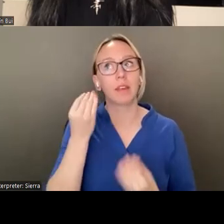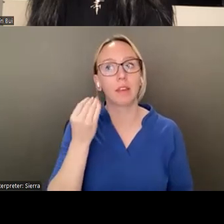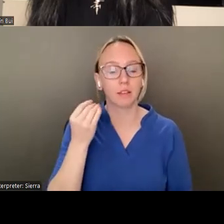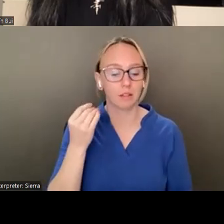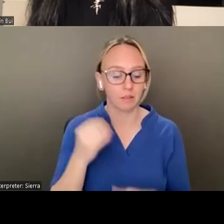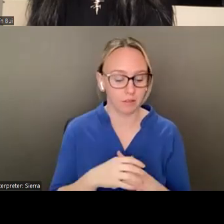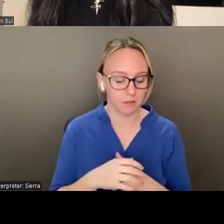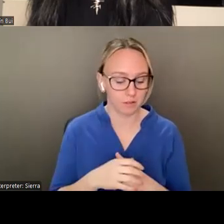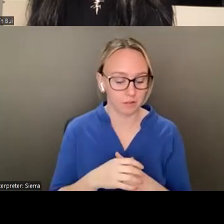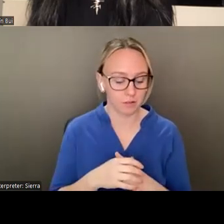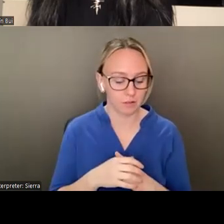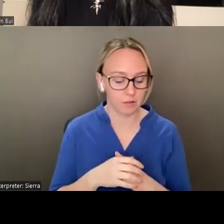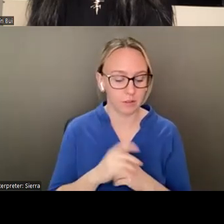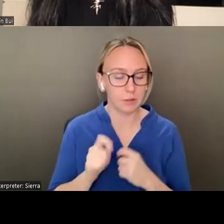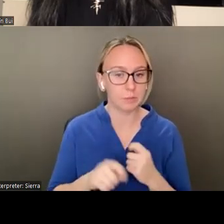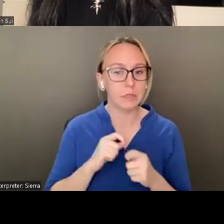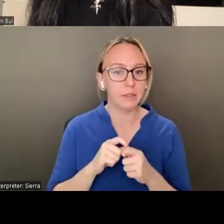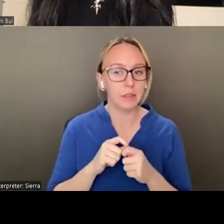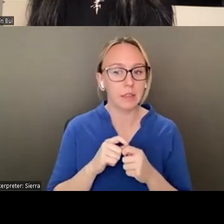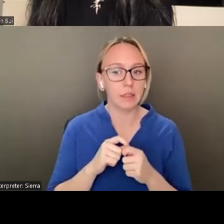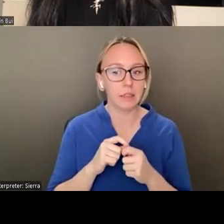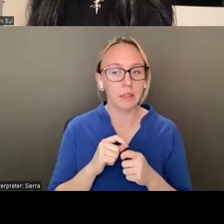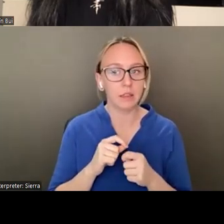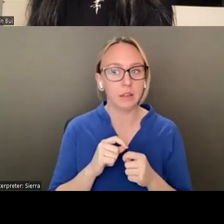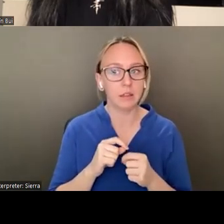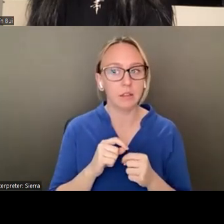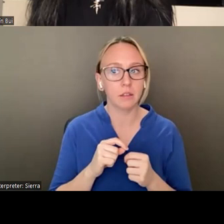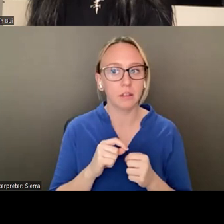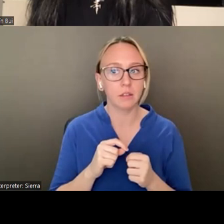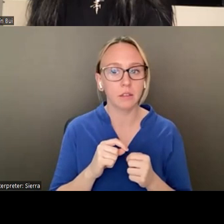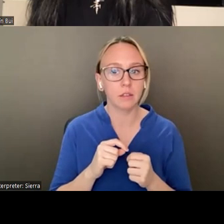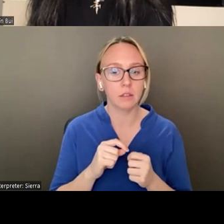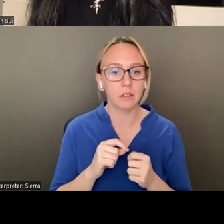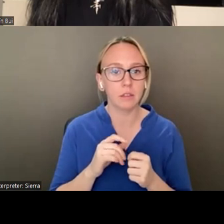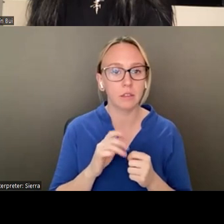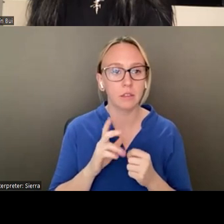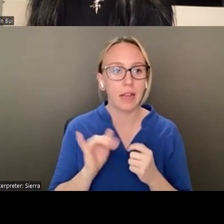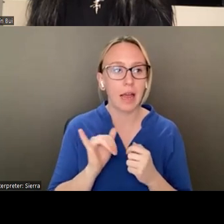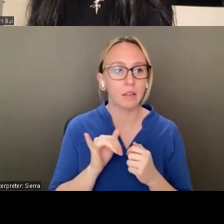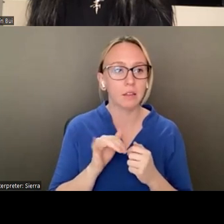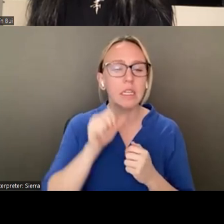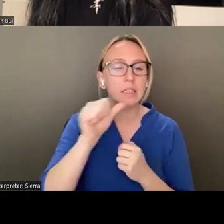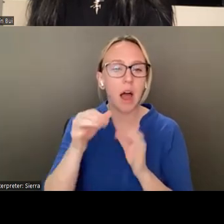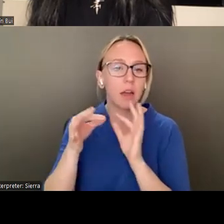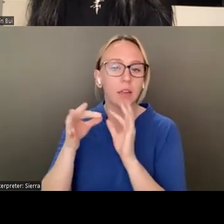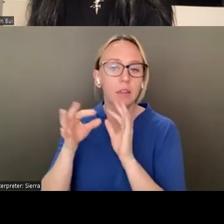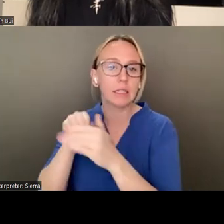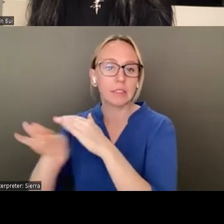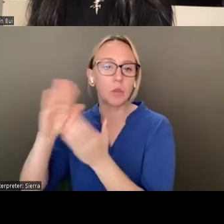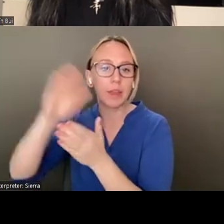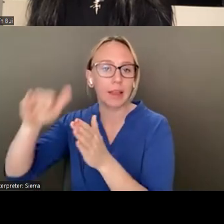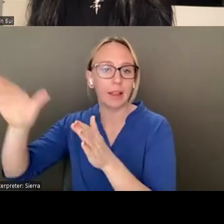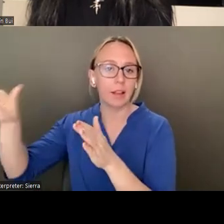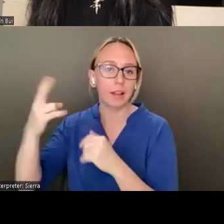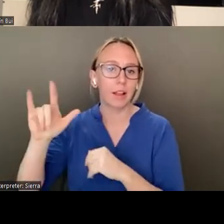not as like not into the hills, but some of the surrounding area